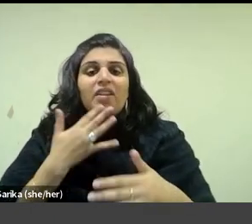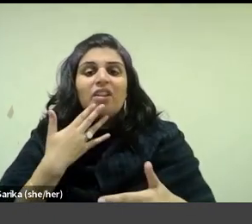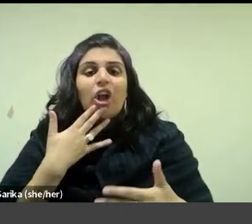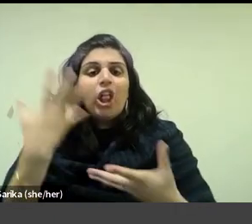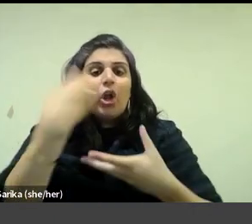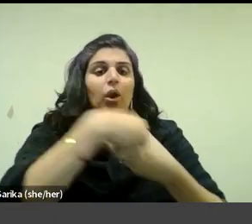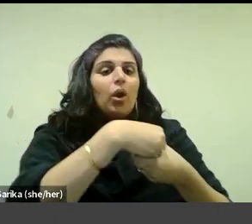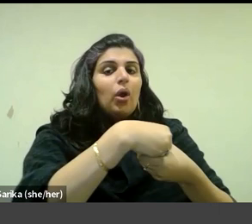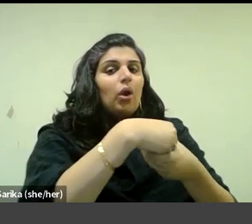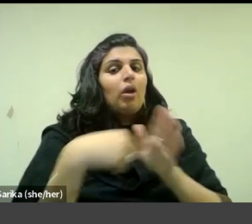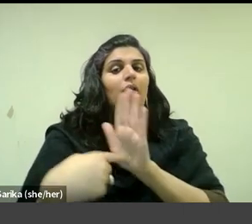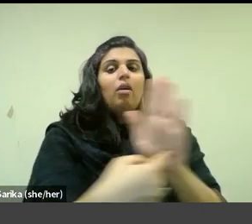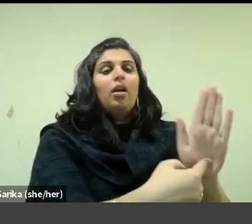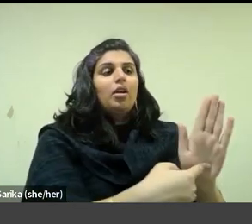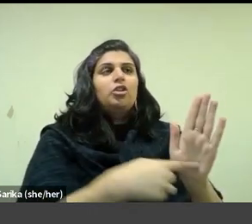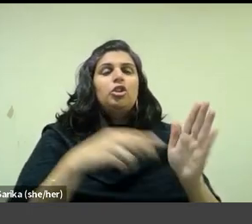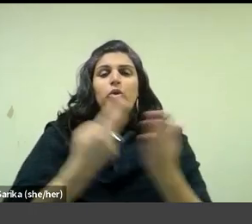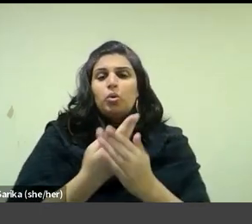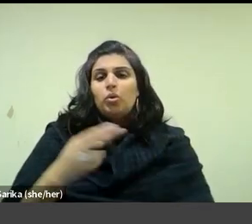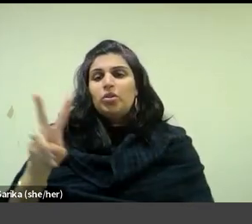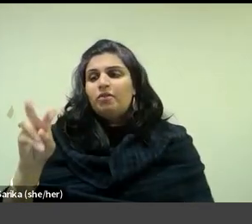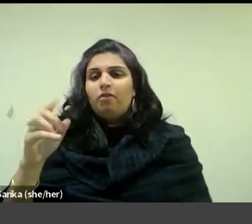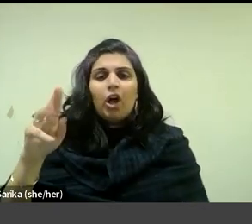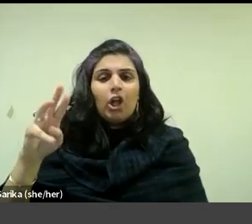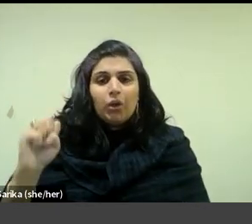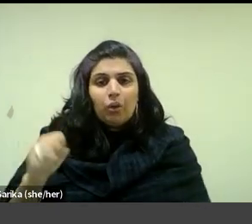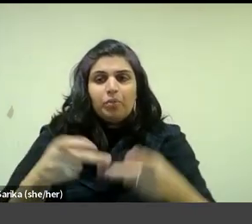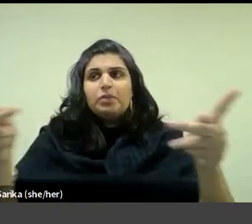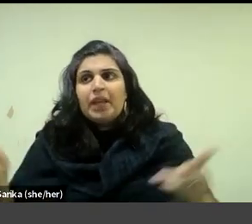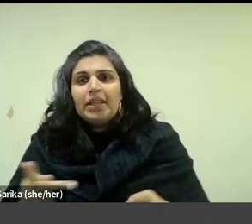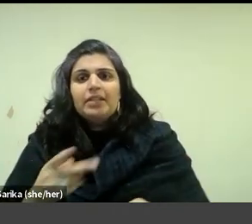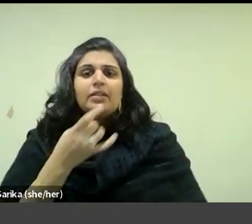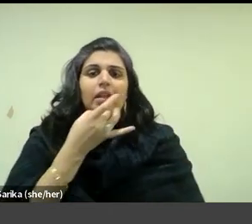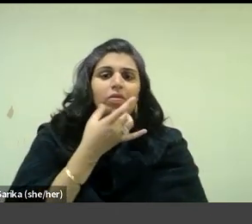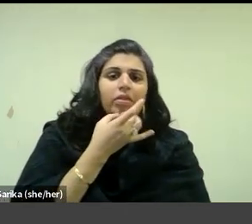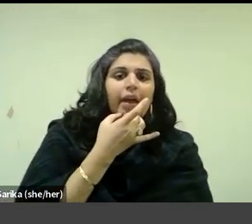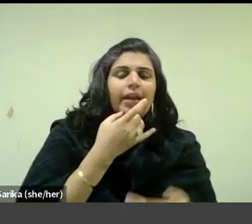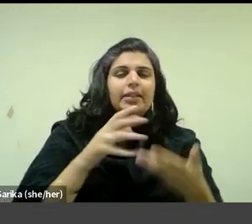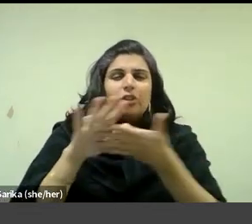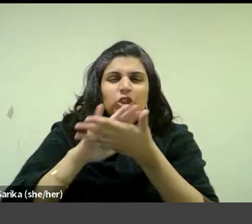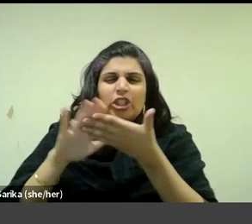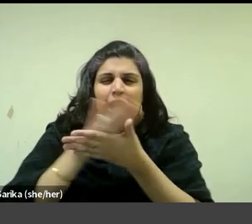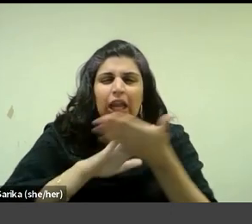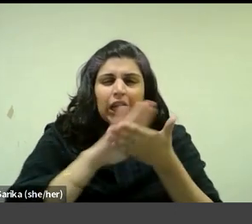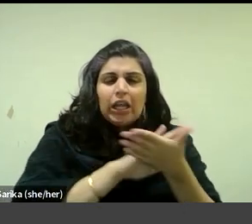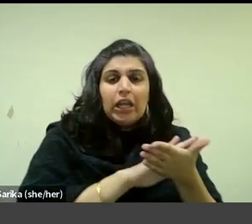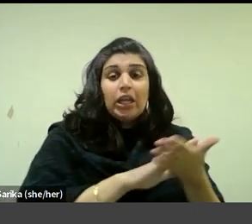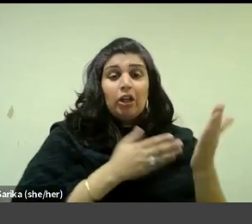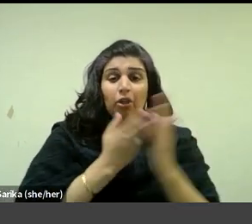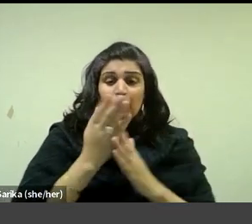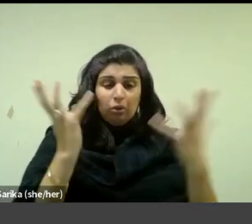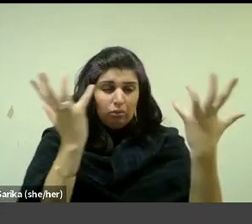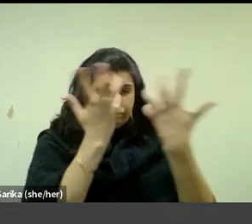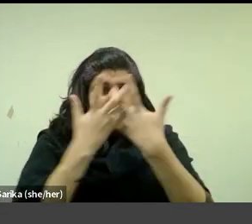to model volume and space in light and shade. Through synthetism, the Nabis aimed to achieve